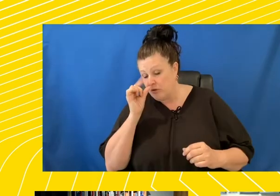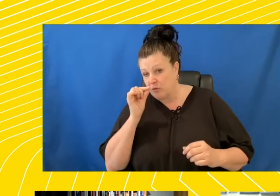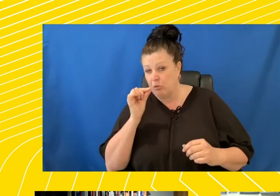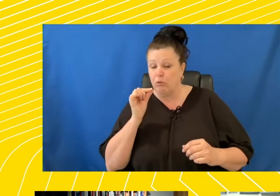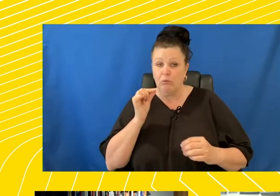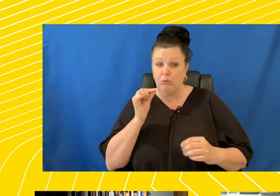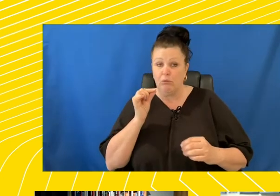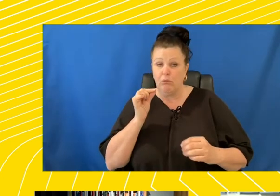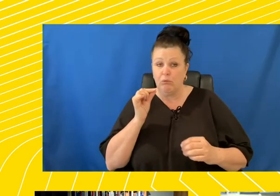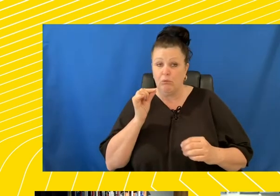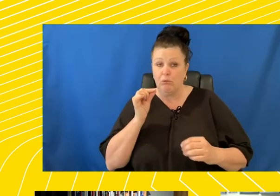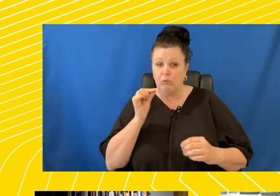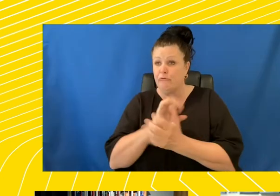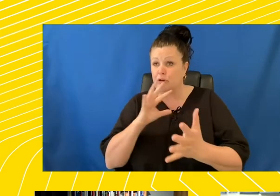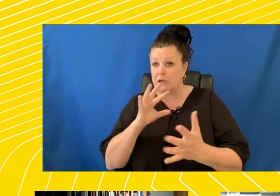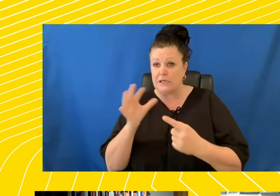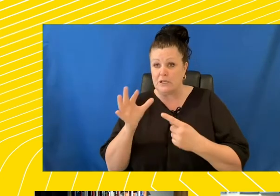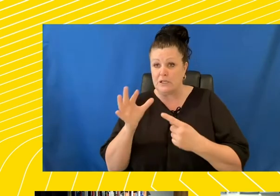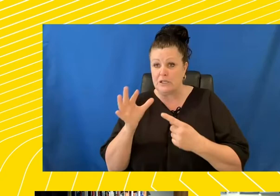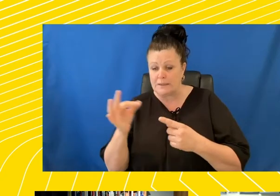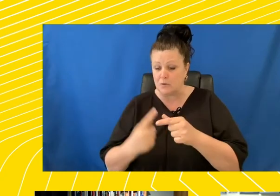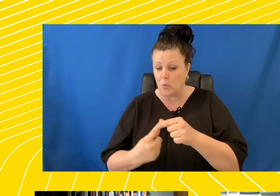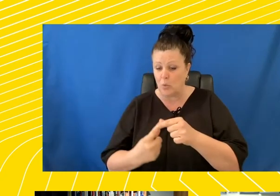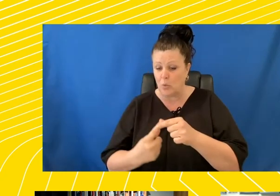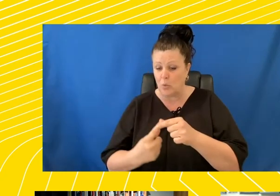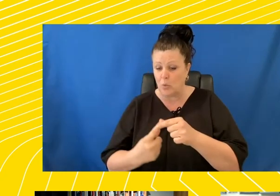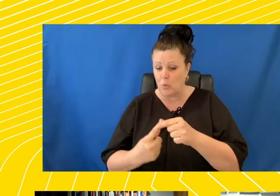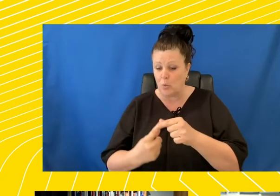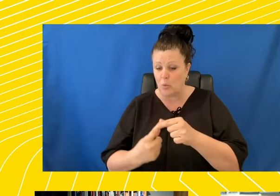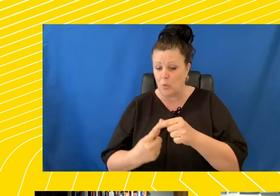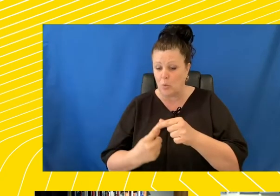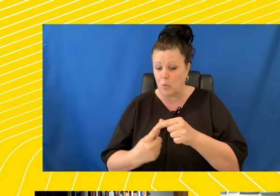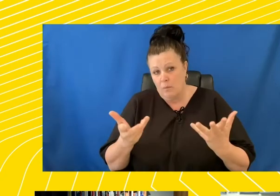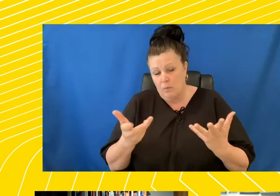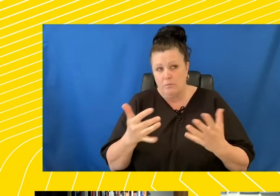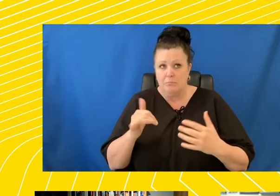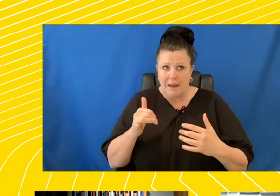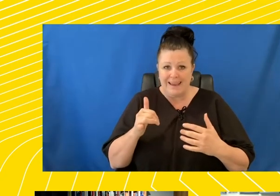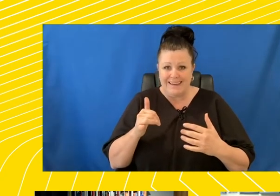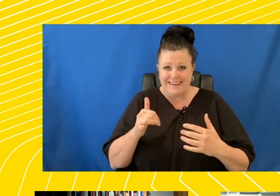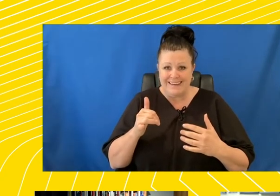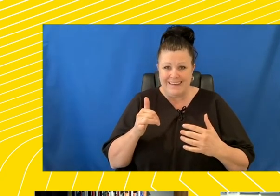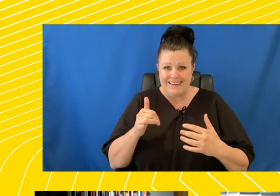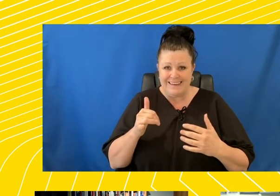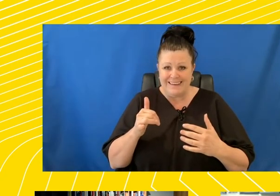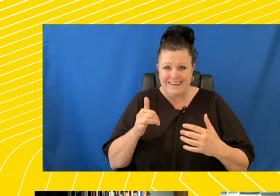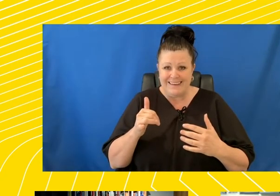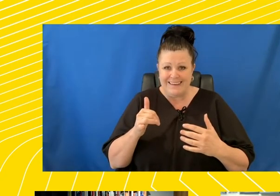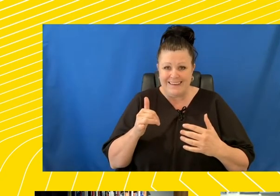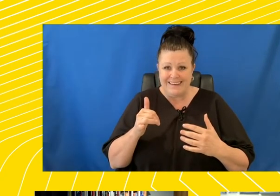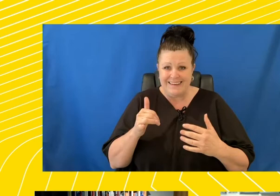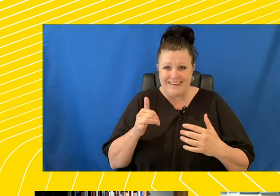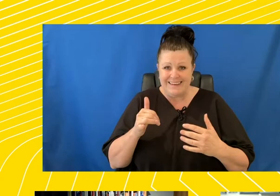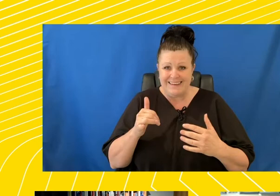example, the idea of autonomy. I mean, you might be committed to the idea that there is no such thing as